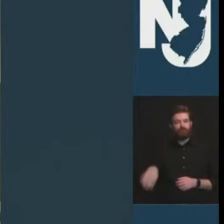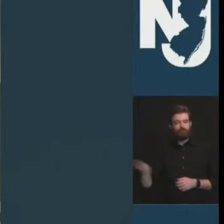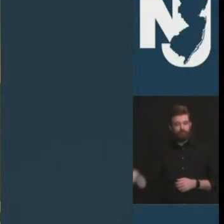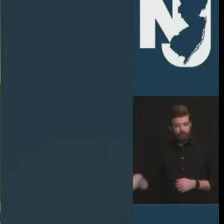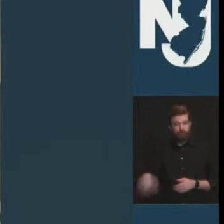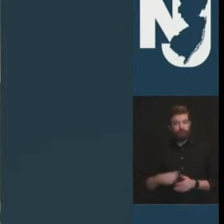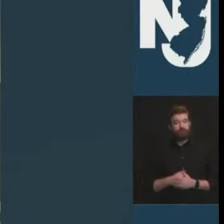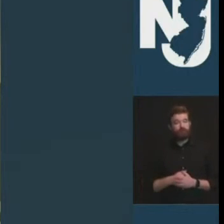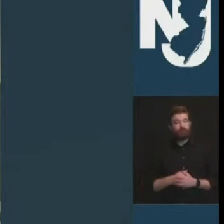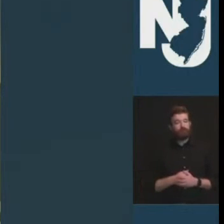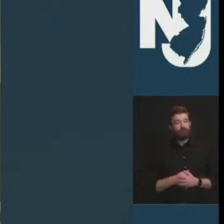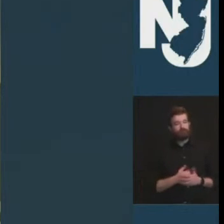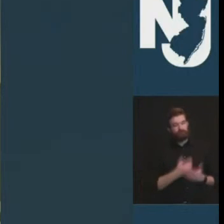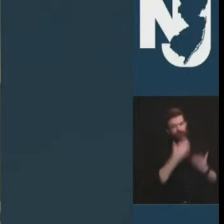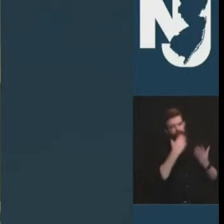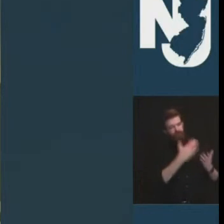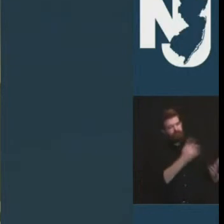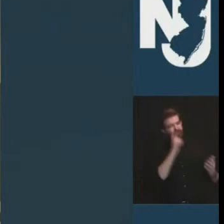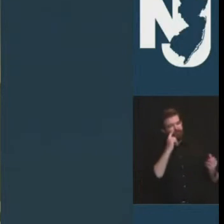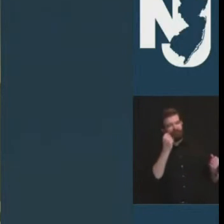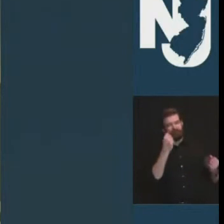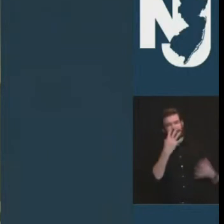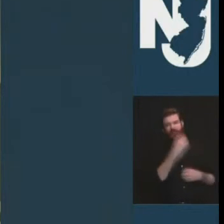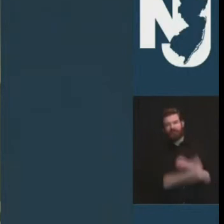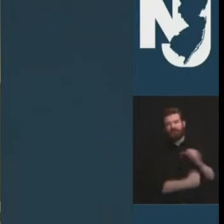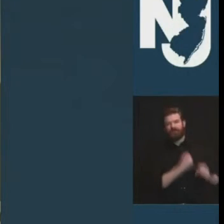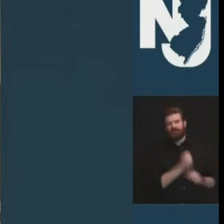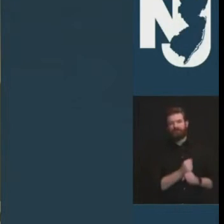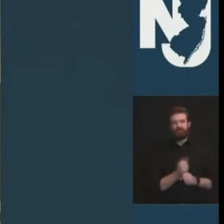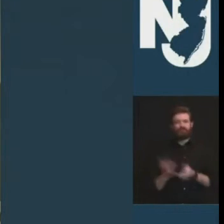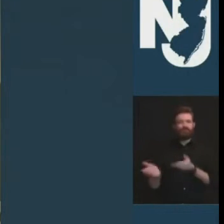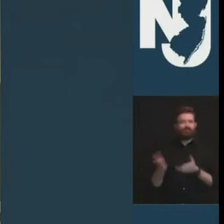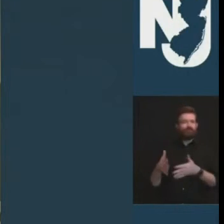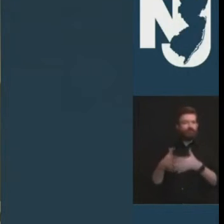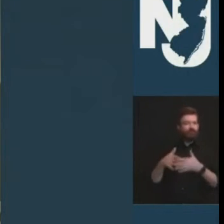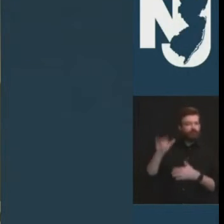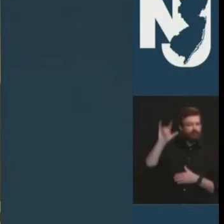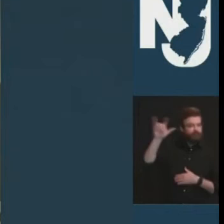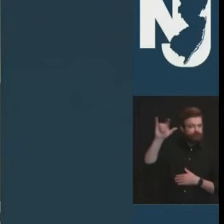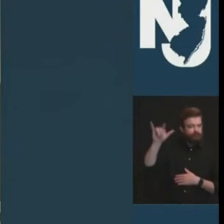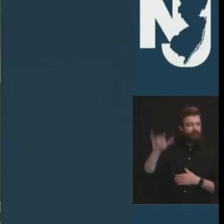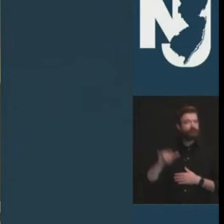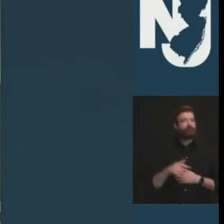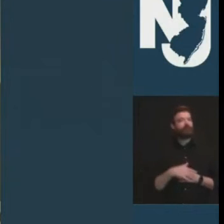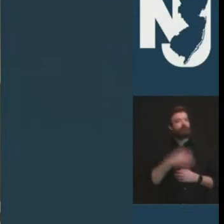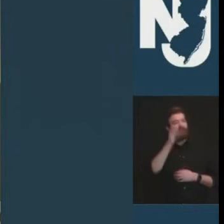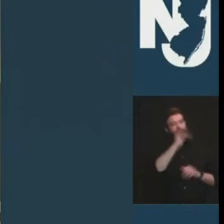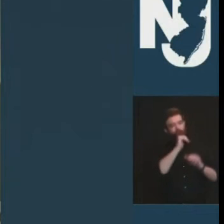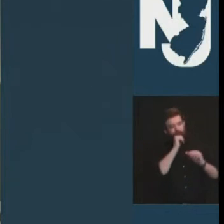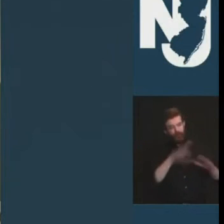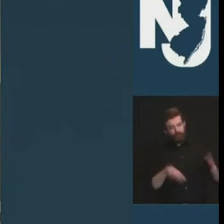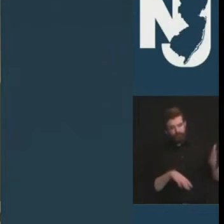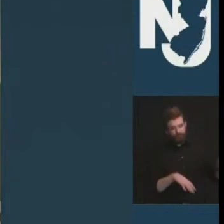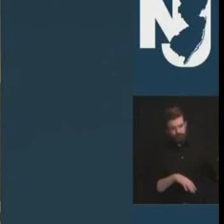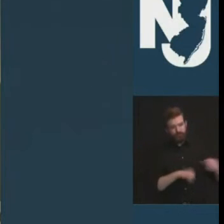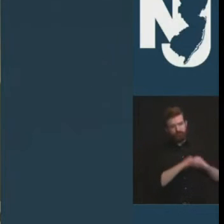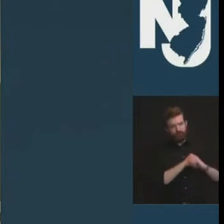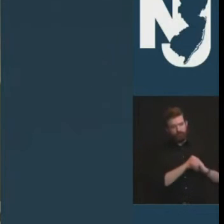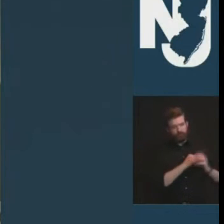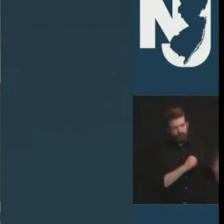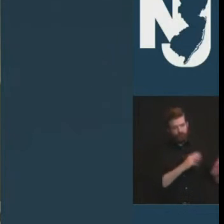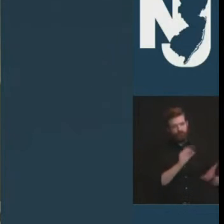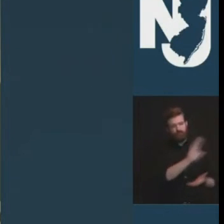thank richard for his years of service to our nation and his community and god bless and watch over him and his patty and his family